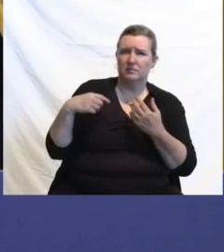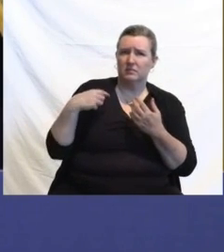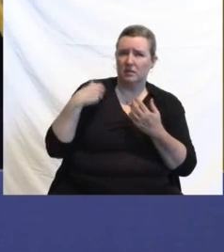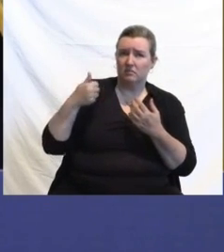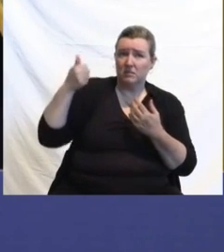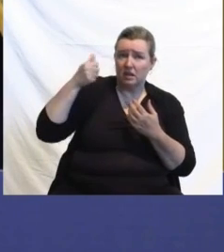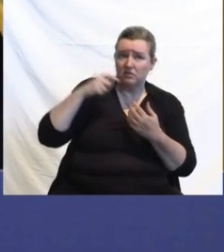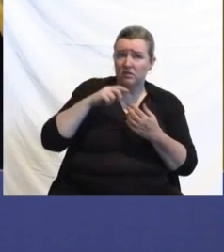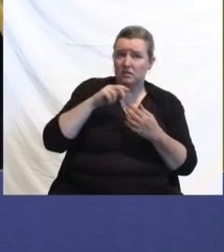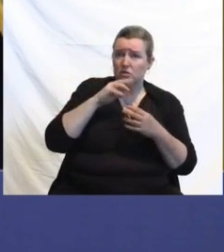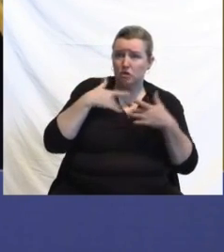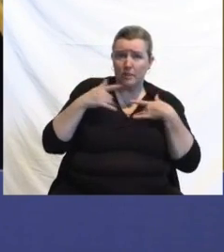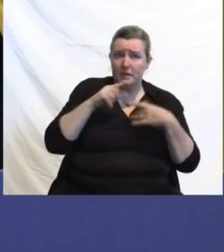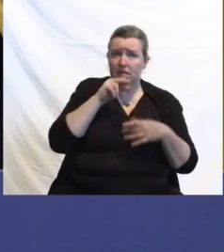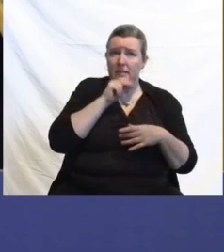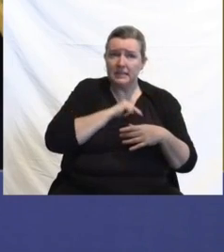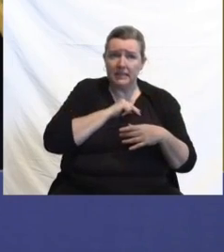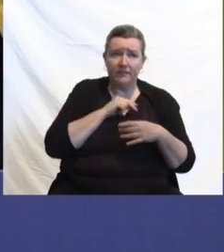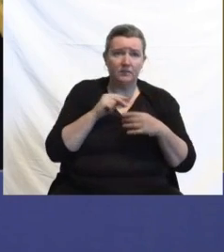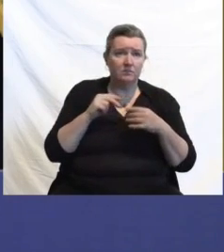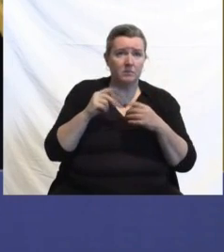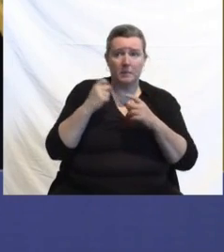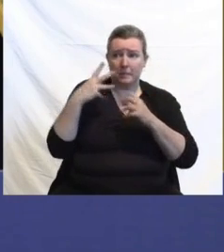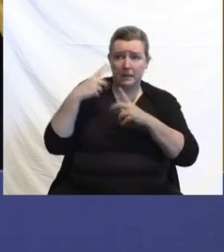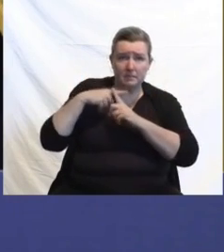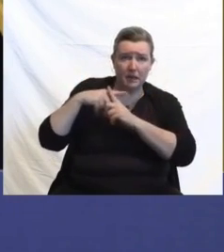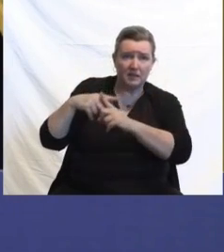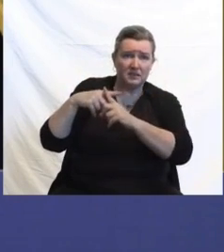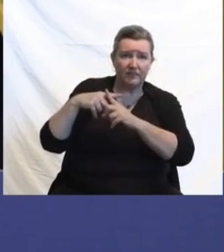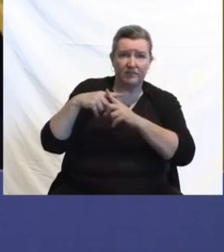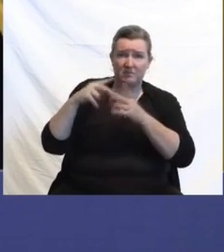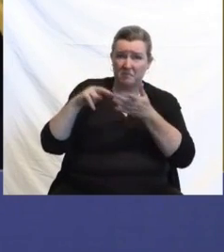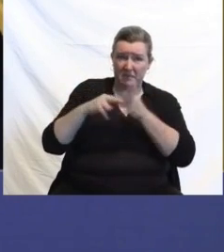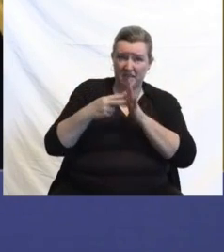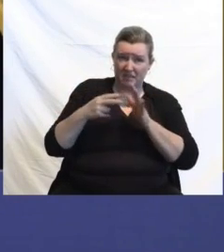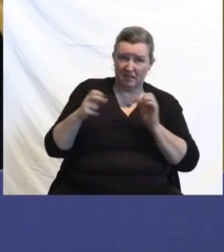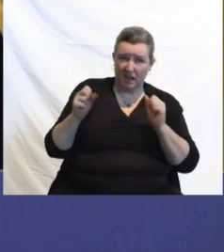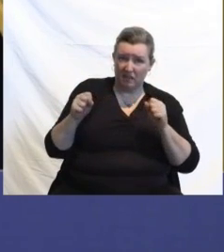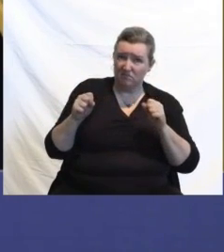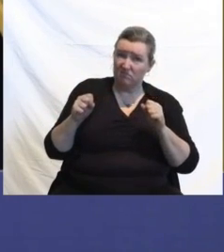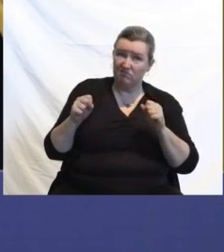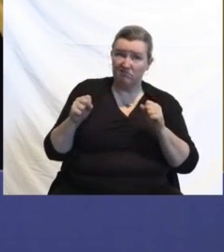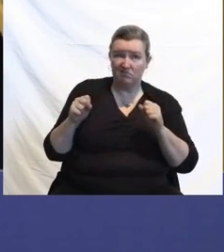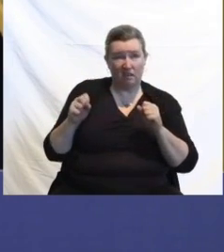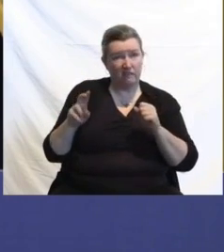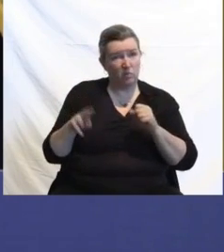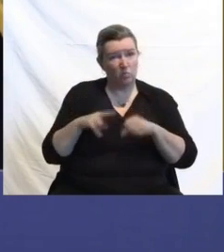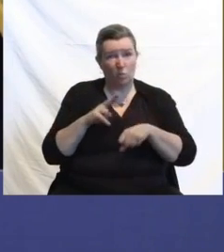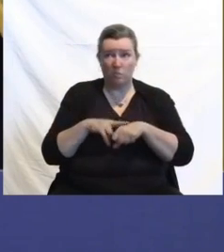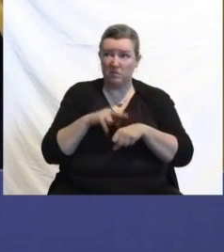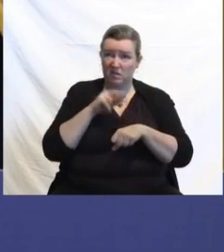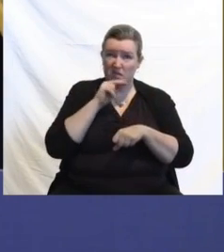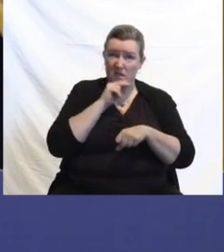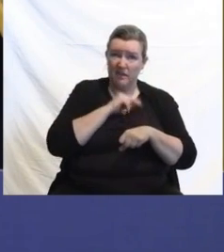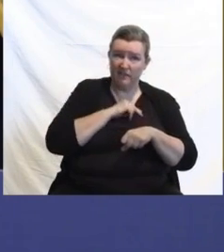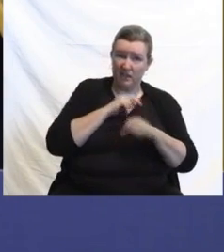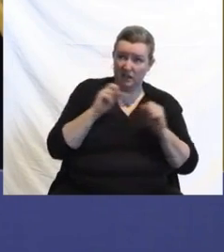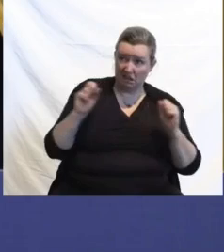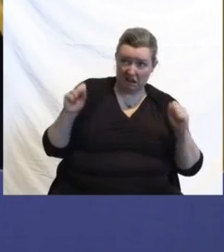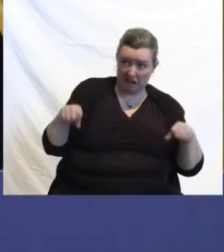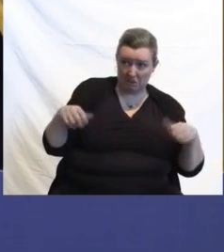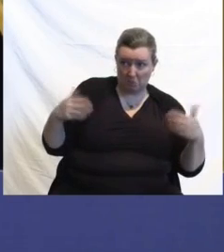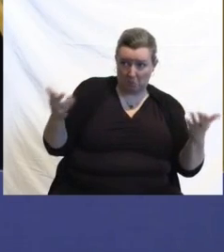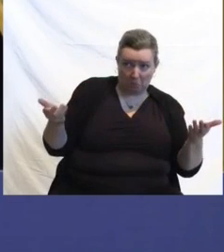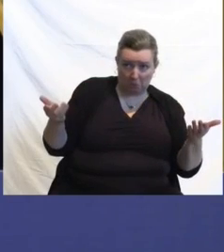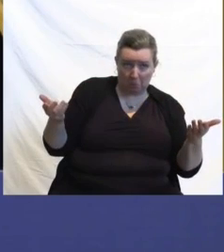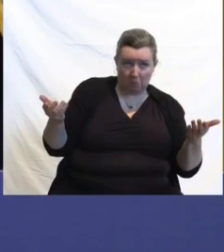year sitting around the table with the ones they love? Governor, since Sam Sutton's not here, I'm going to ask you what percentage of the state workforce is vaccinated?